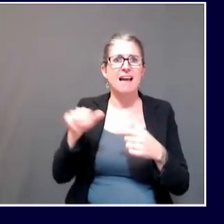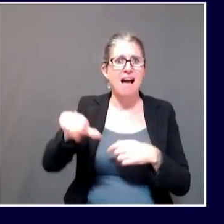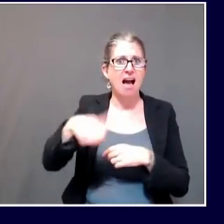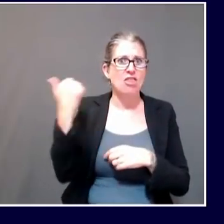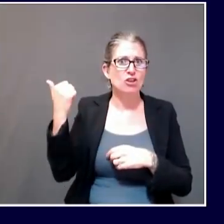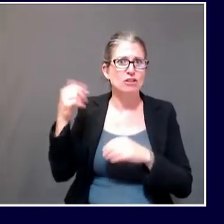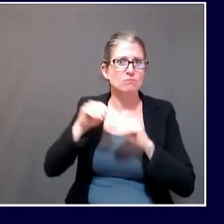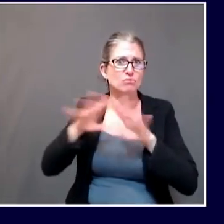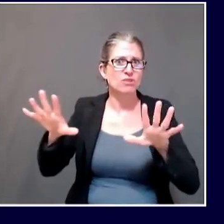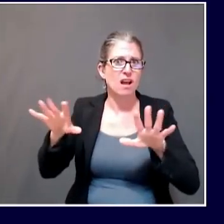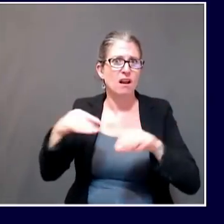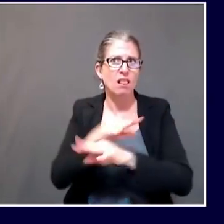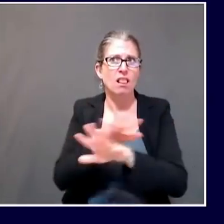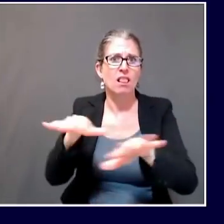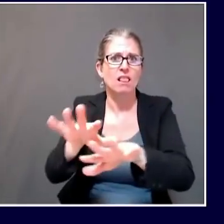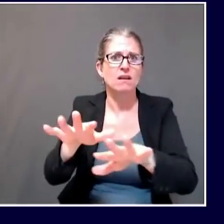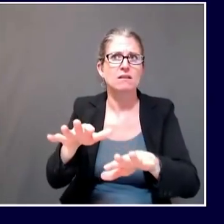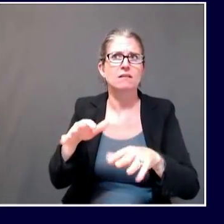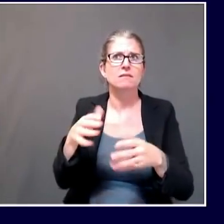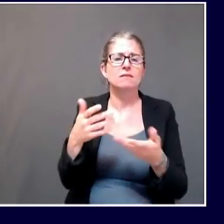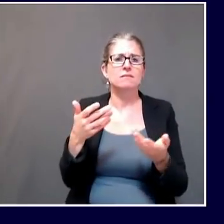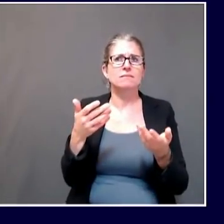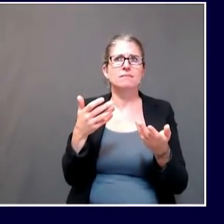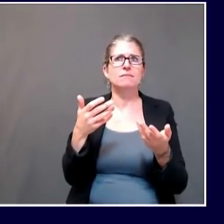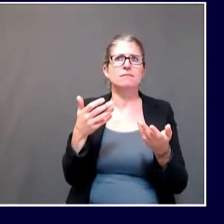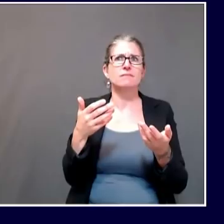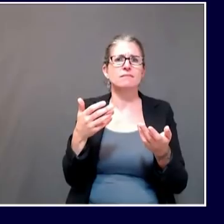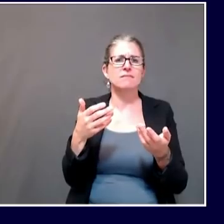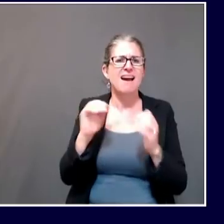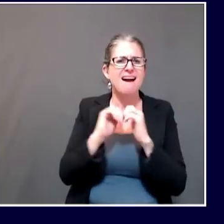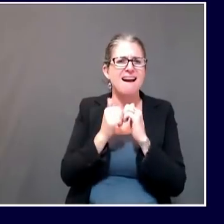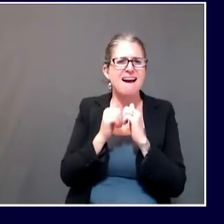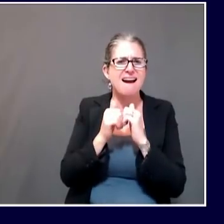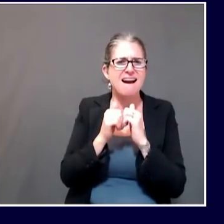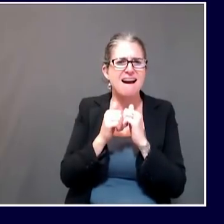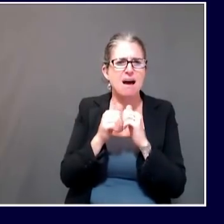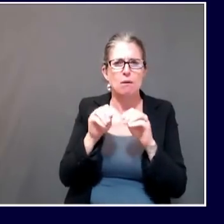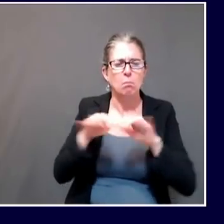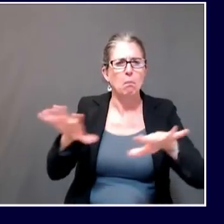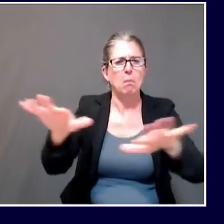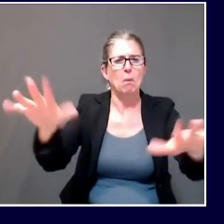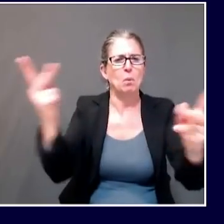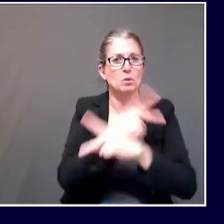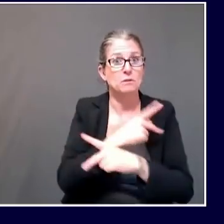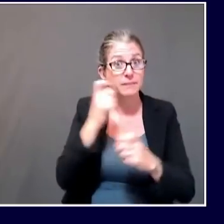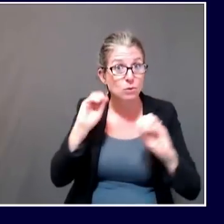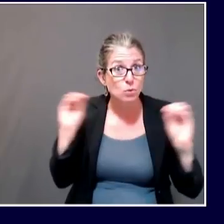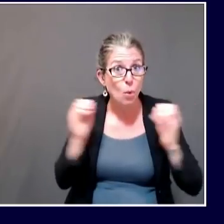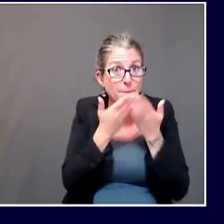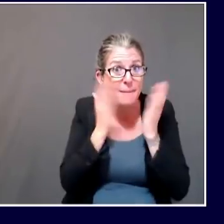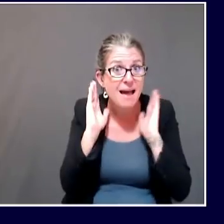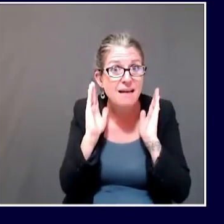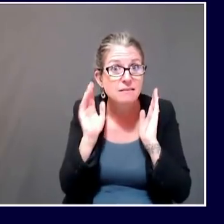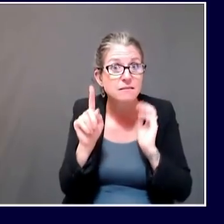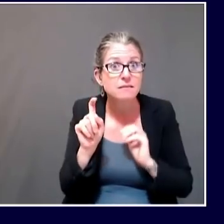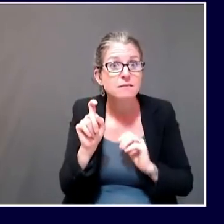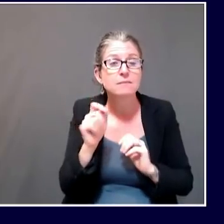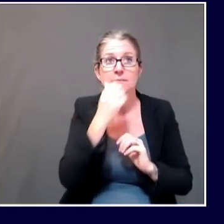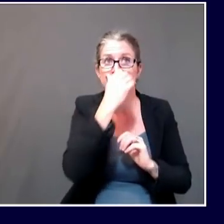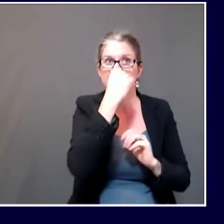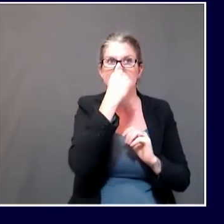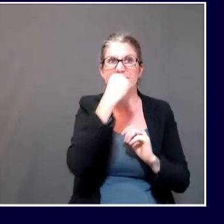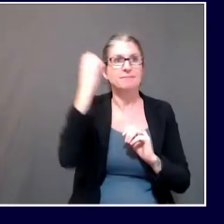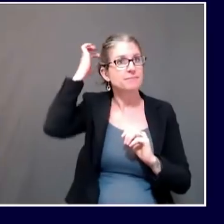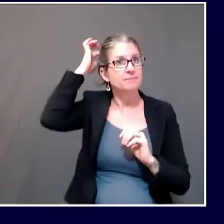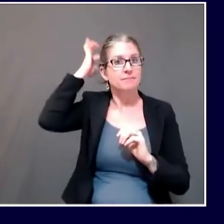So, yep, Charlie, as the former question, based on everything we have available to us today, we believe